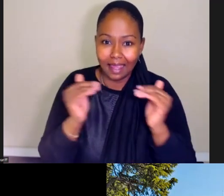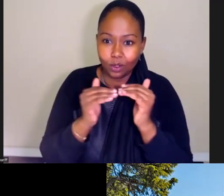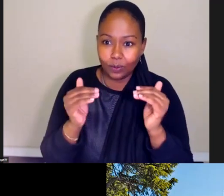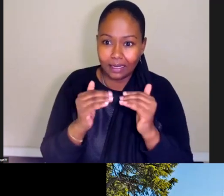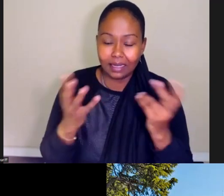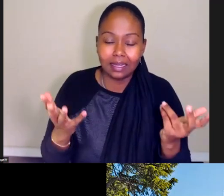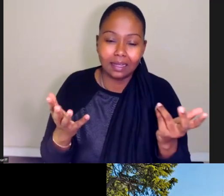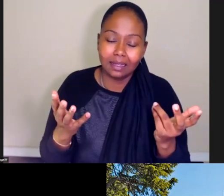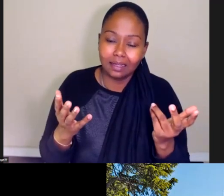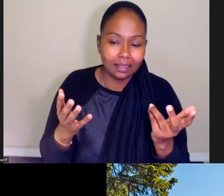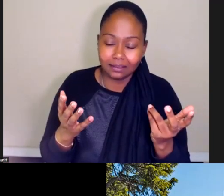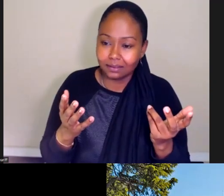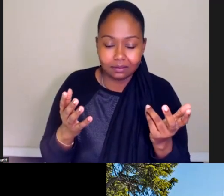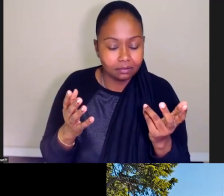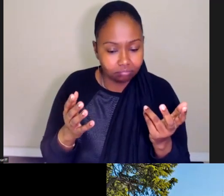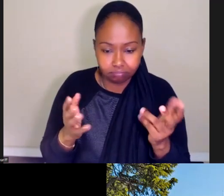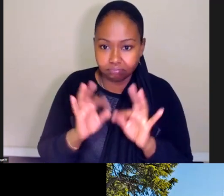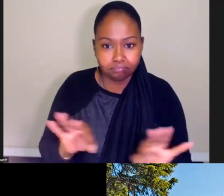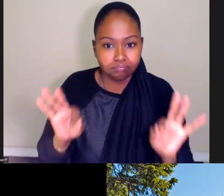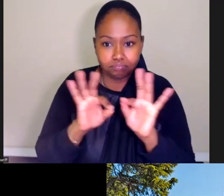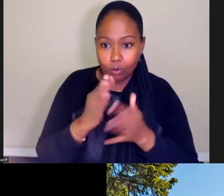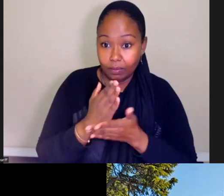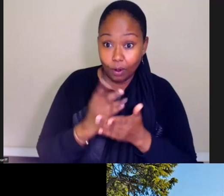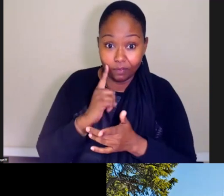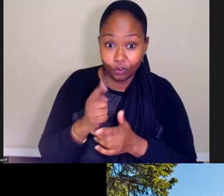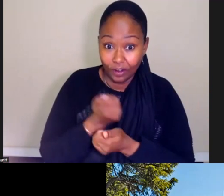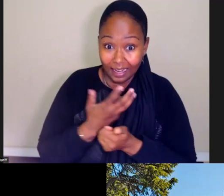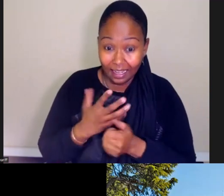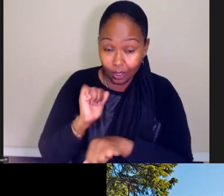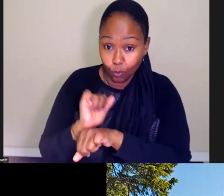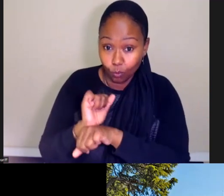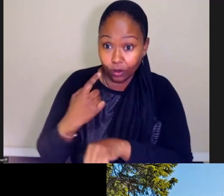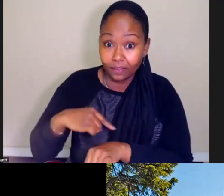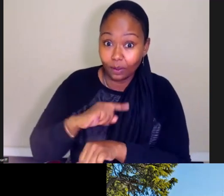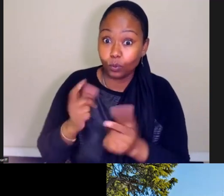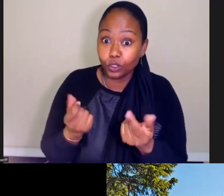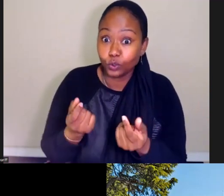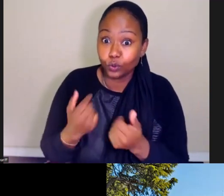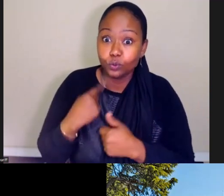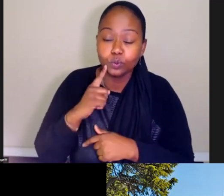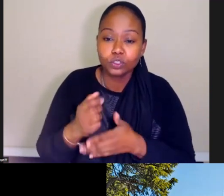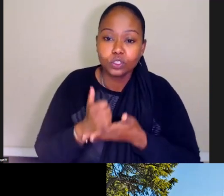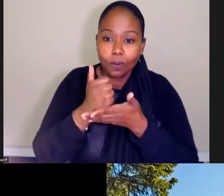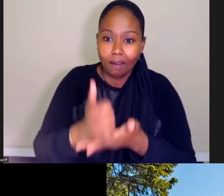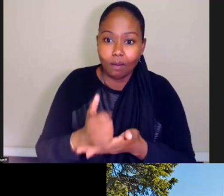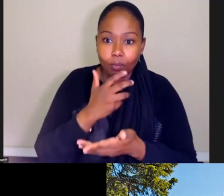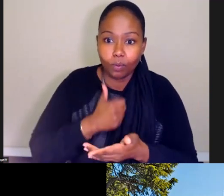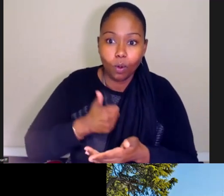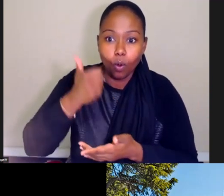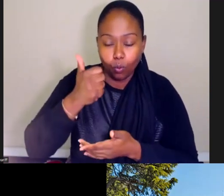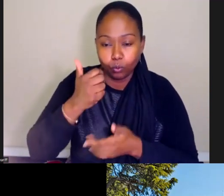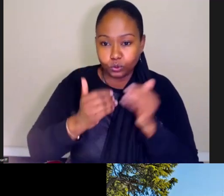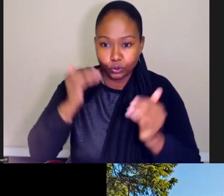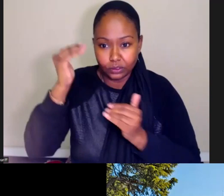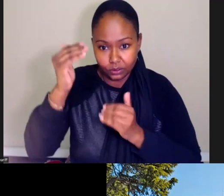a crucial piece in any work that we do to help older adults and